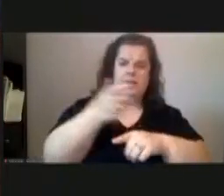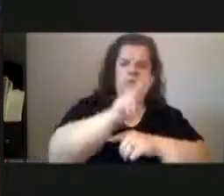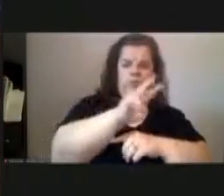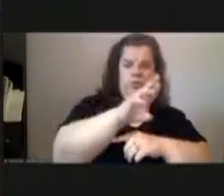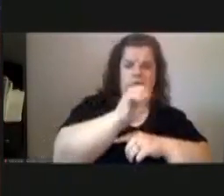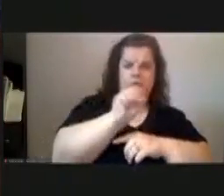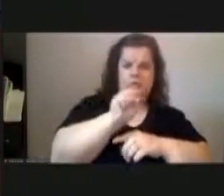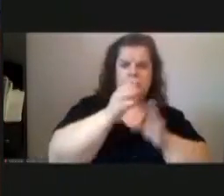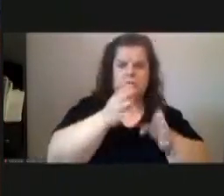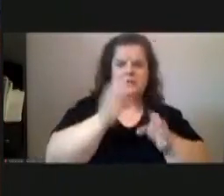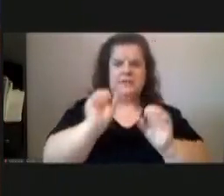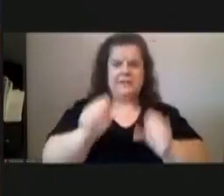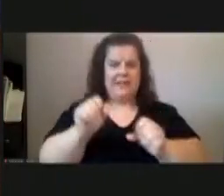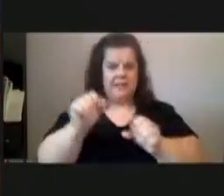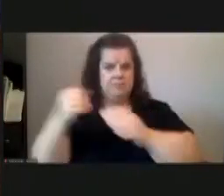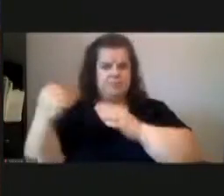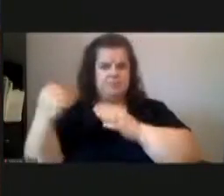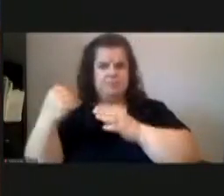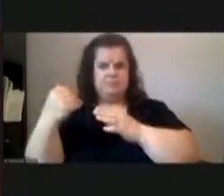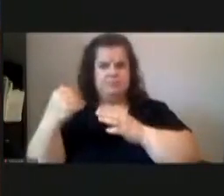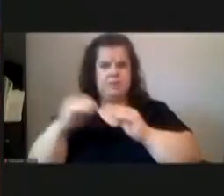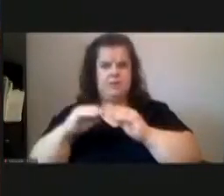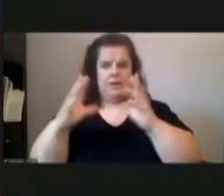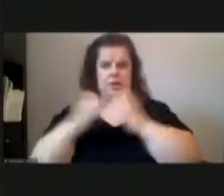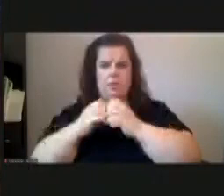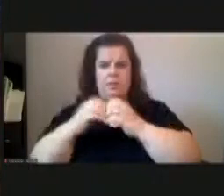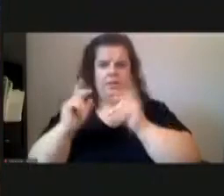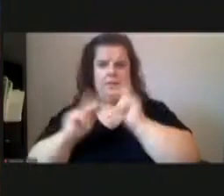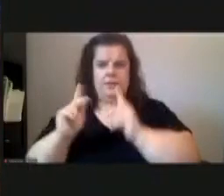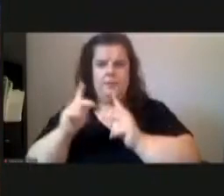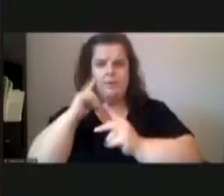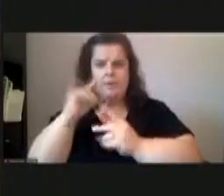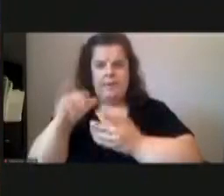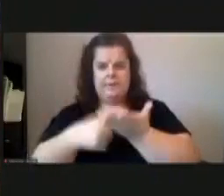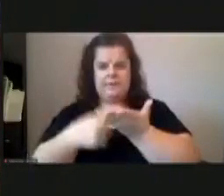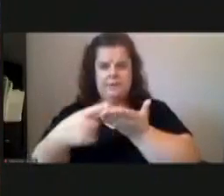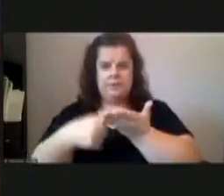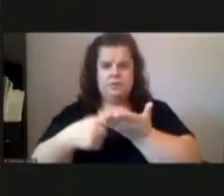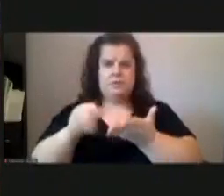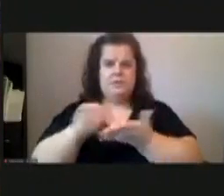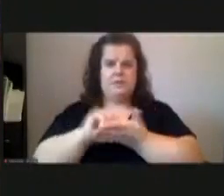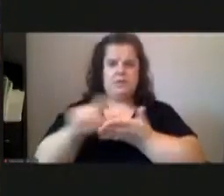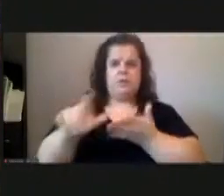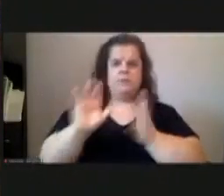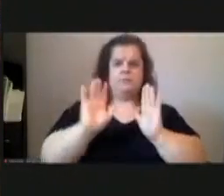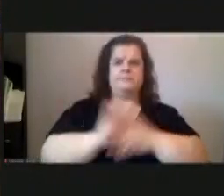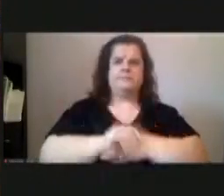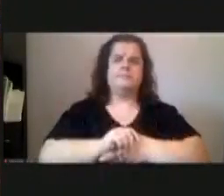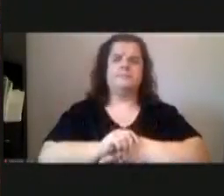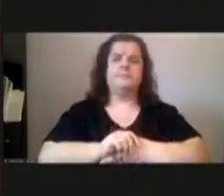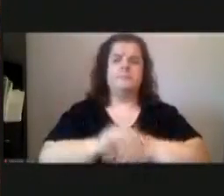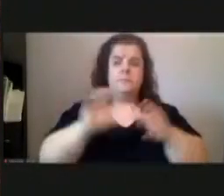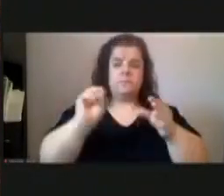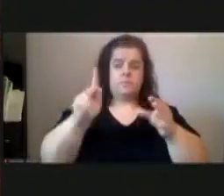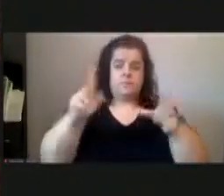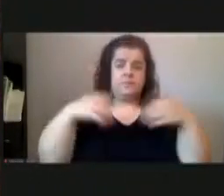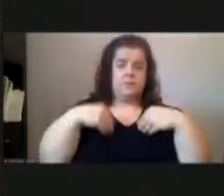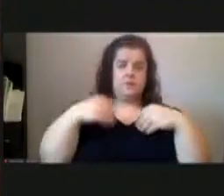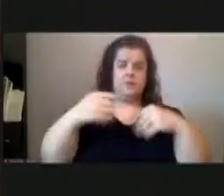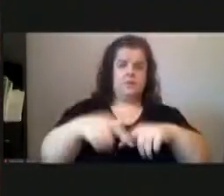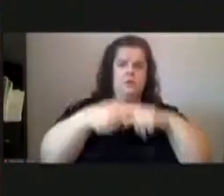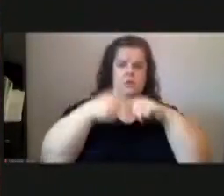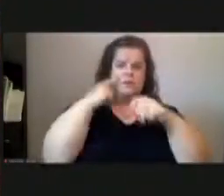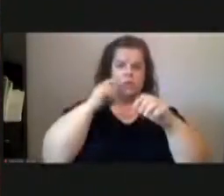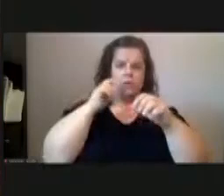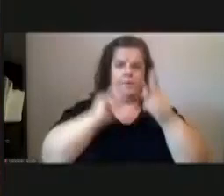for that discussion so thank you that's what i needed to say thank you all those in favor of holding for a cable cast